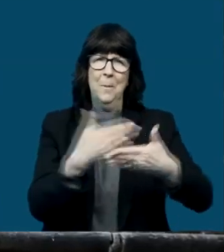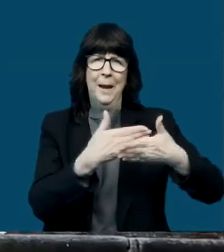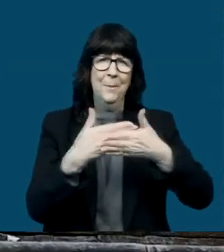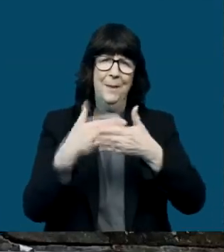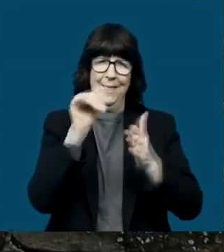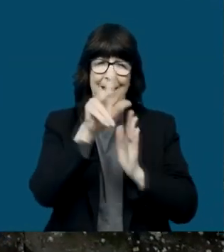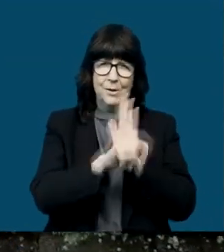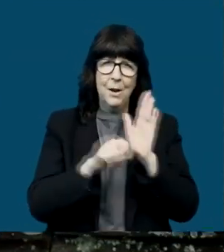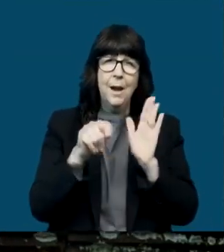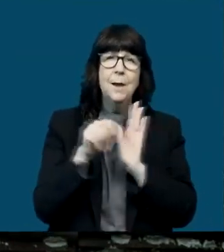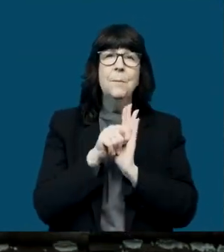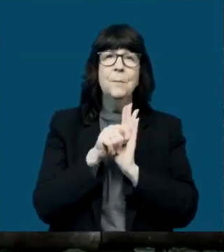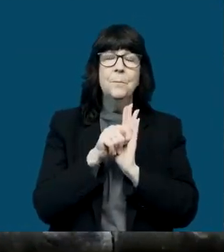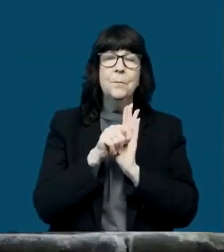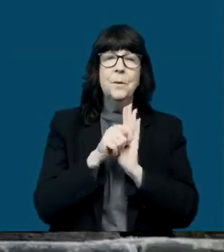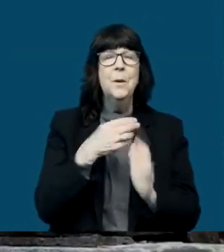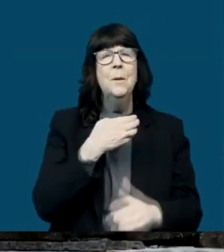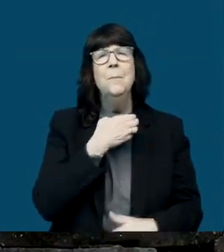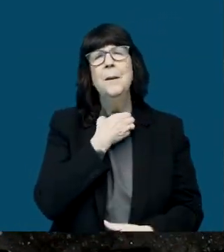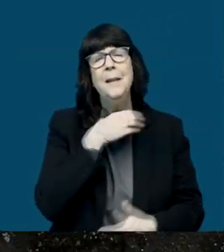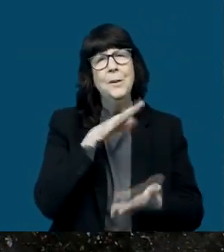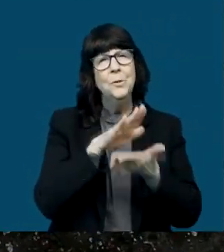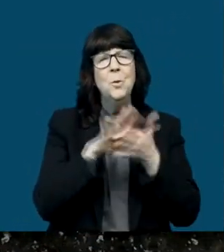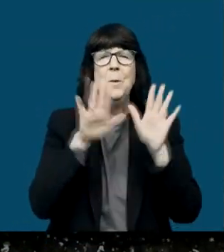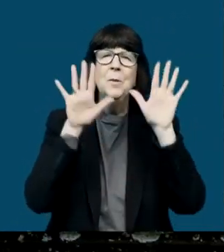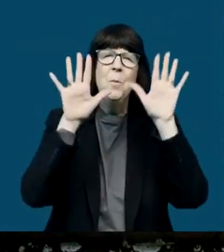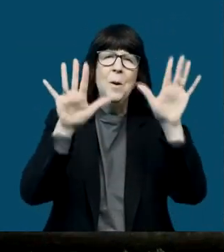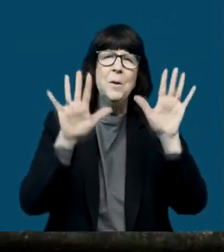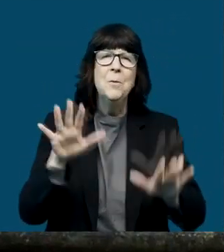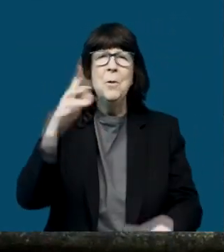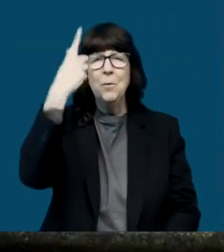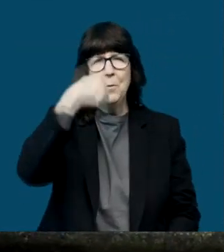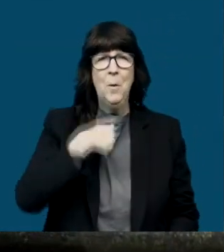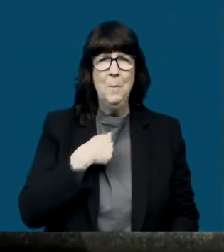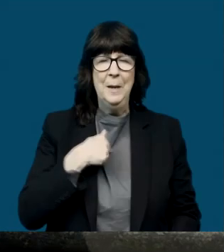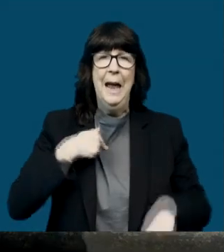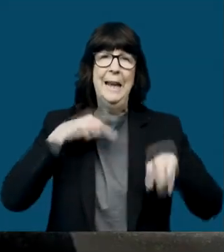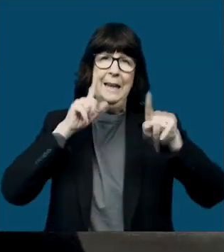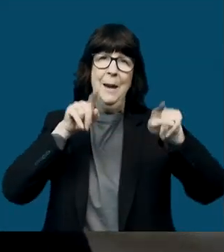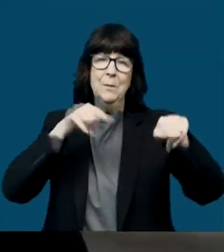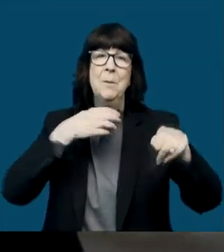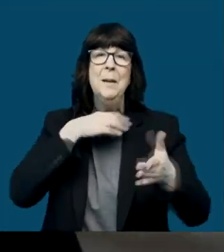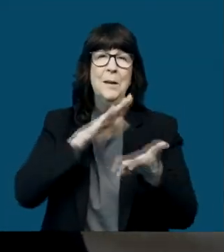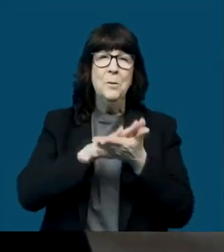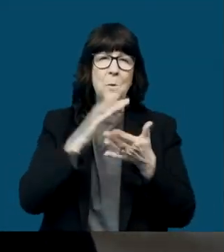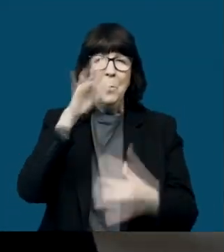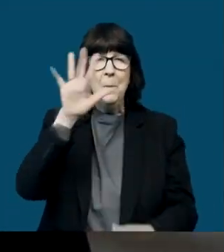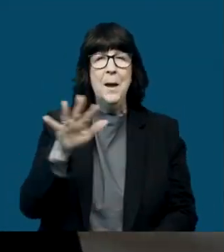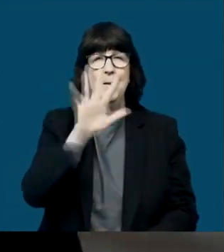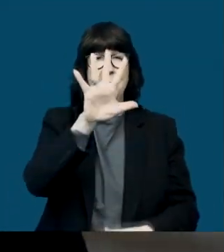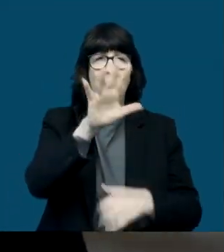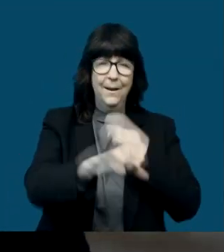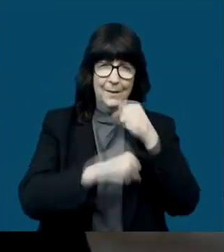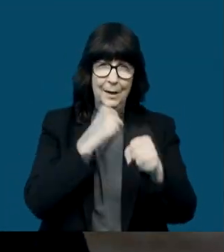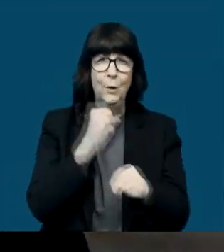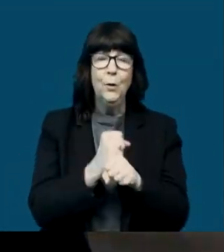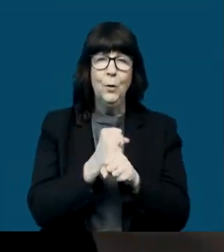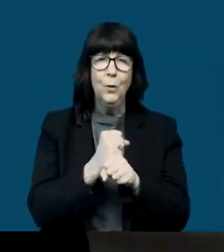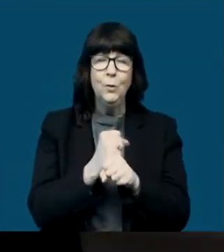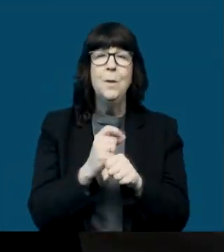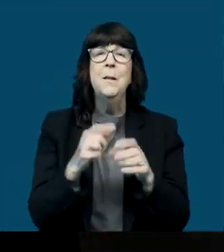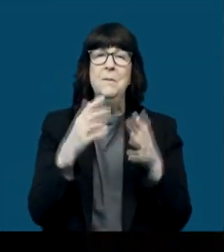And that's pretty long for a baby like me that time. And Millenick was wonderful for me. I went here for